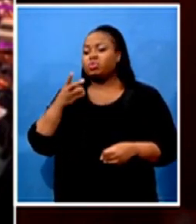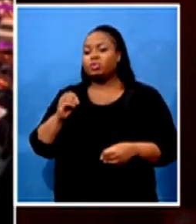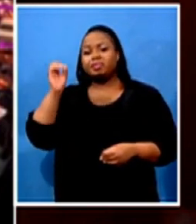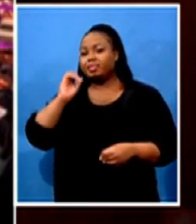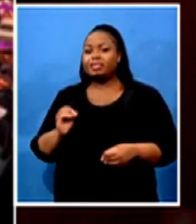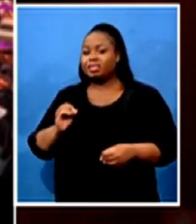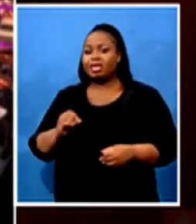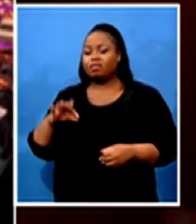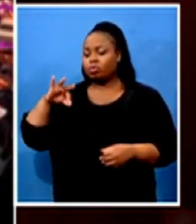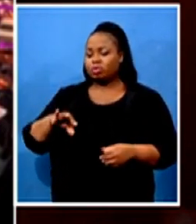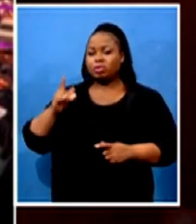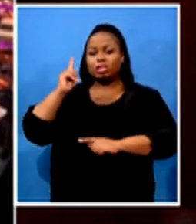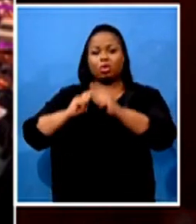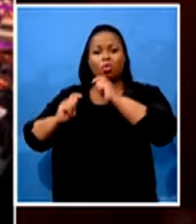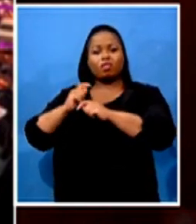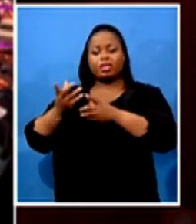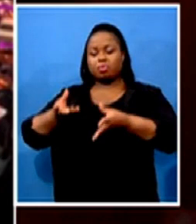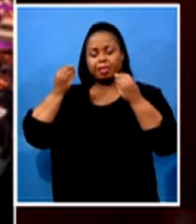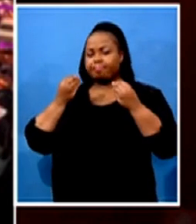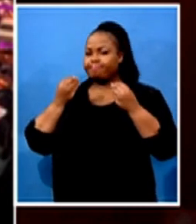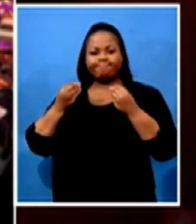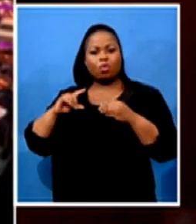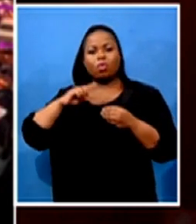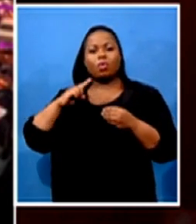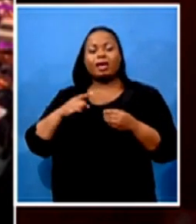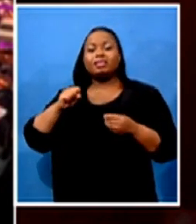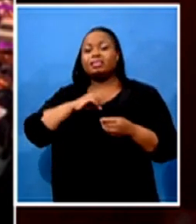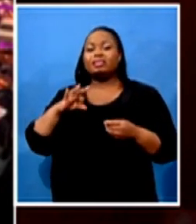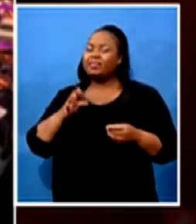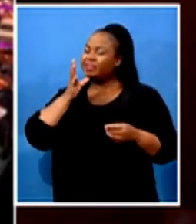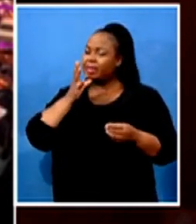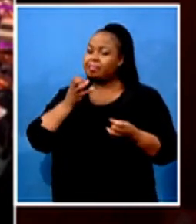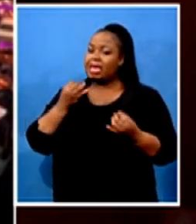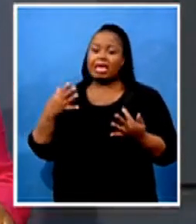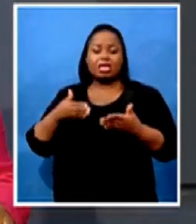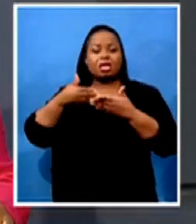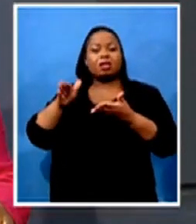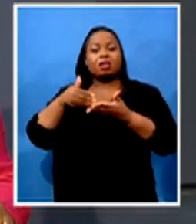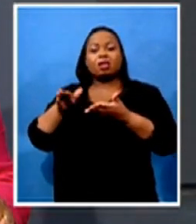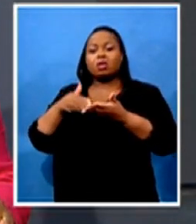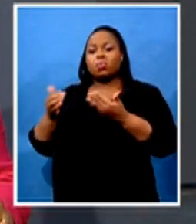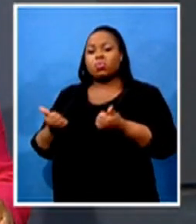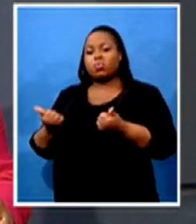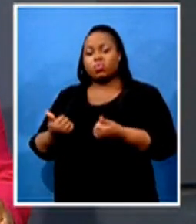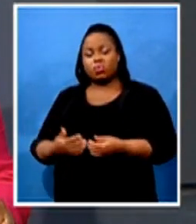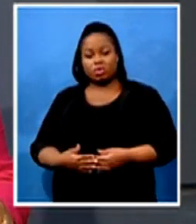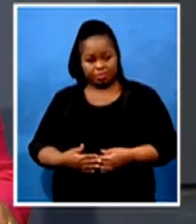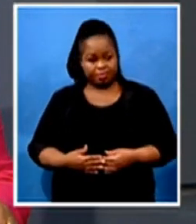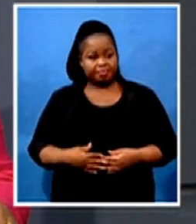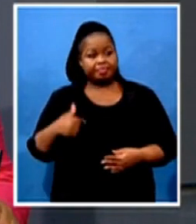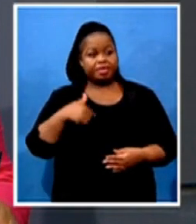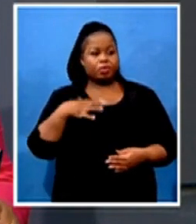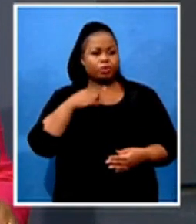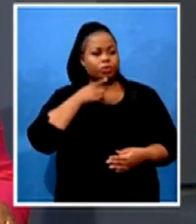And we've also got a large portion of our staff that are still on unemployment. In fact, I wanted to say to you, just the other day, Stats, as they released the